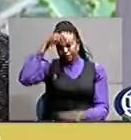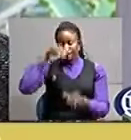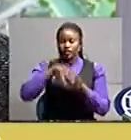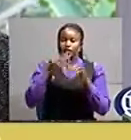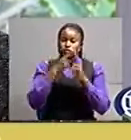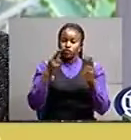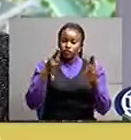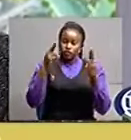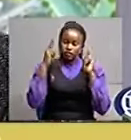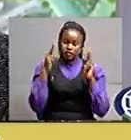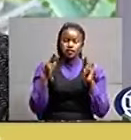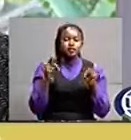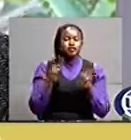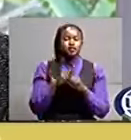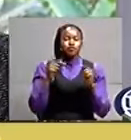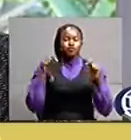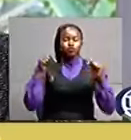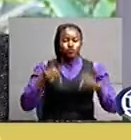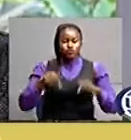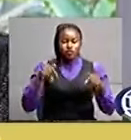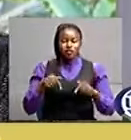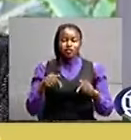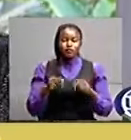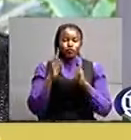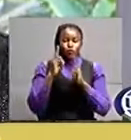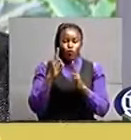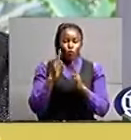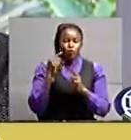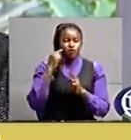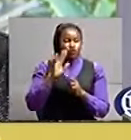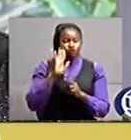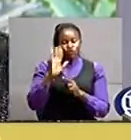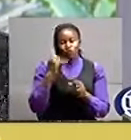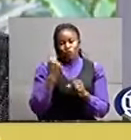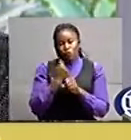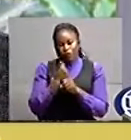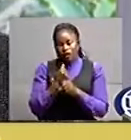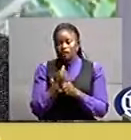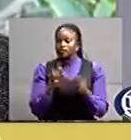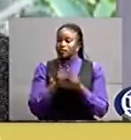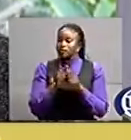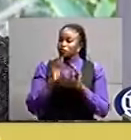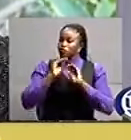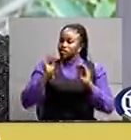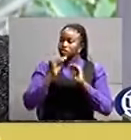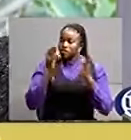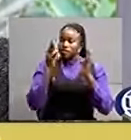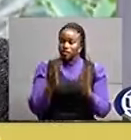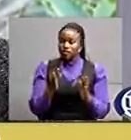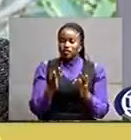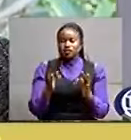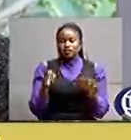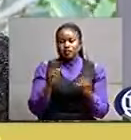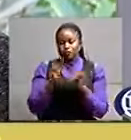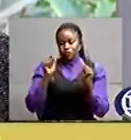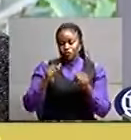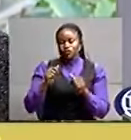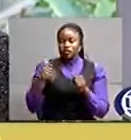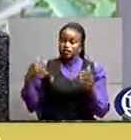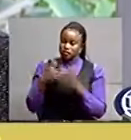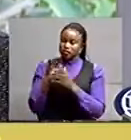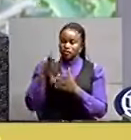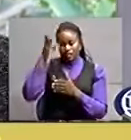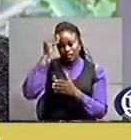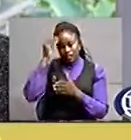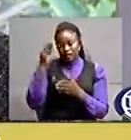studied in to be helpful for your careers, to teach you the things that you were hoping they would teach you, to be